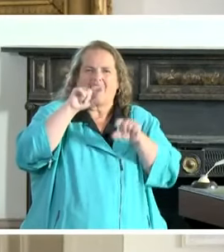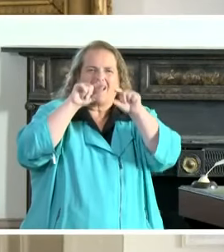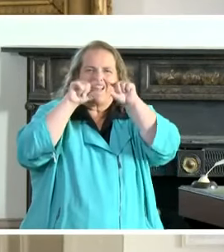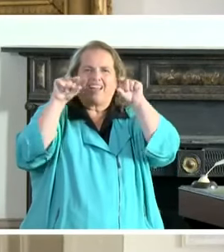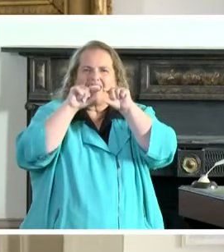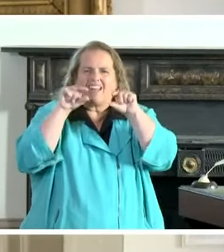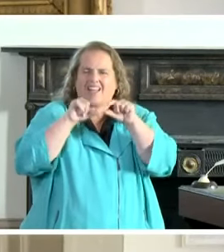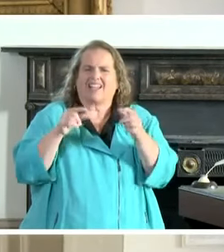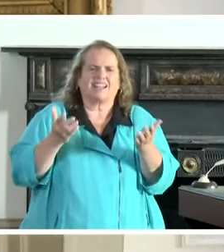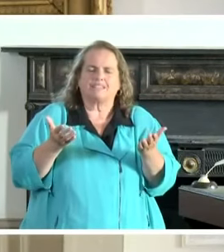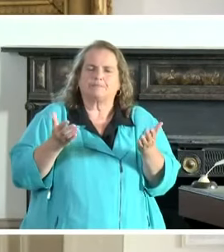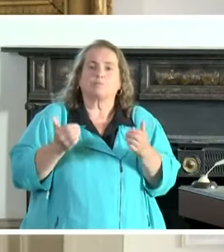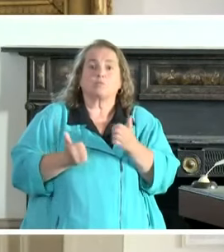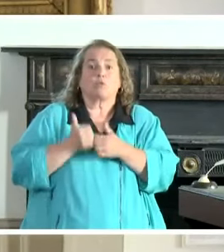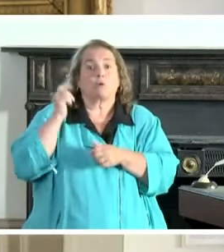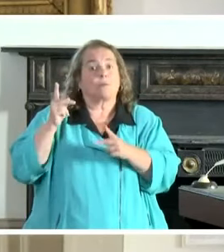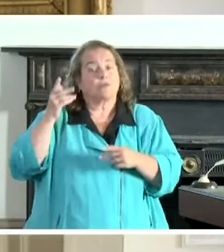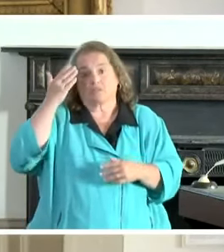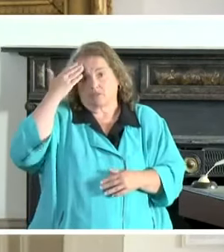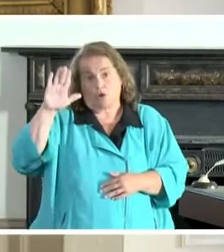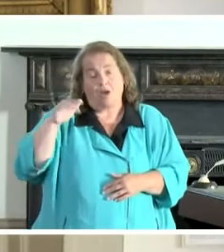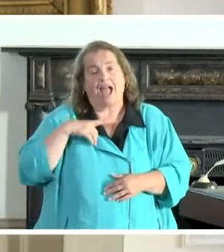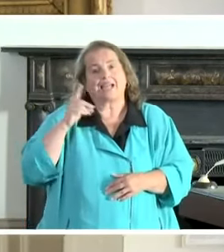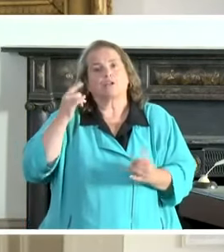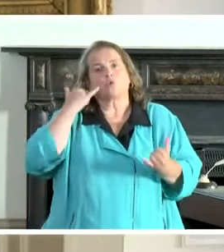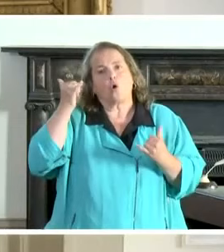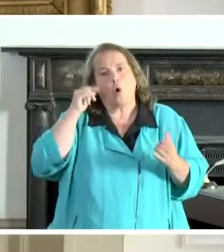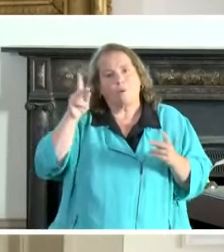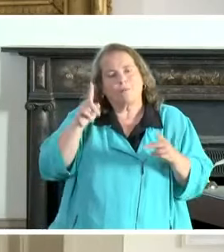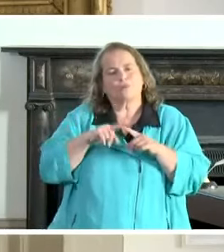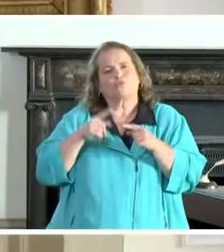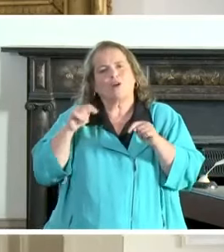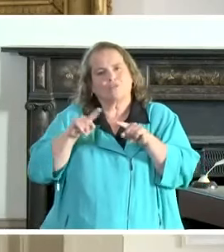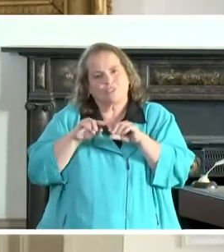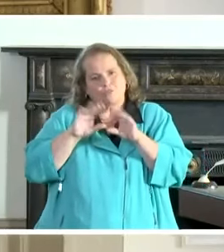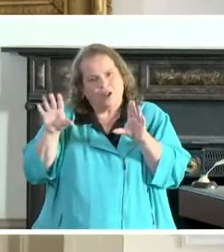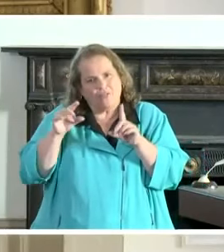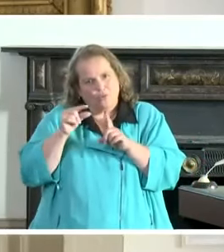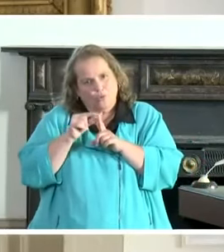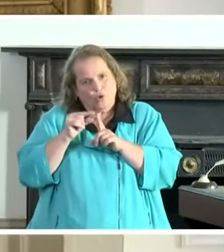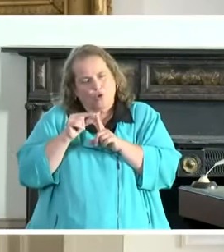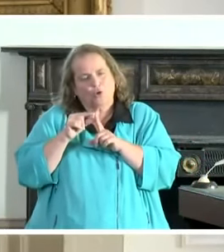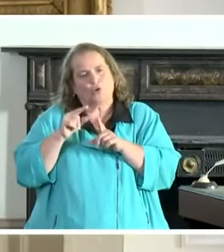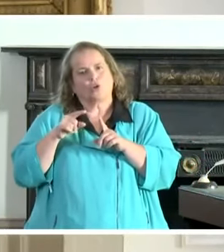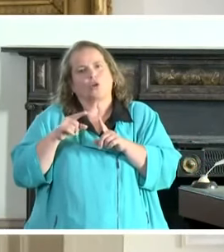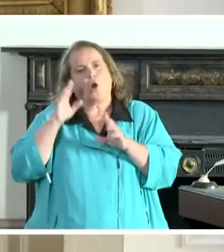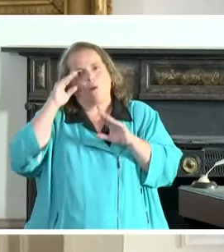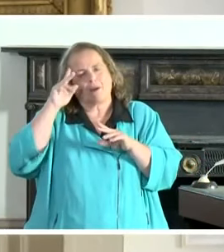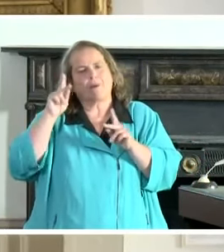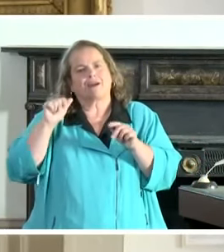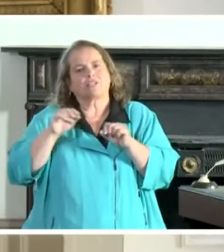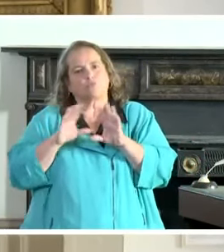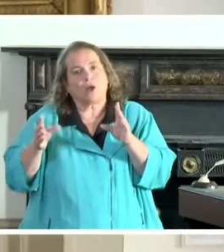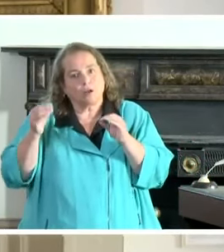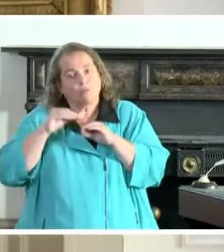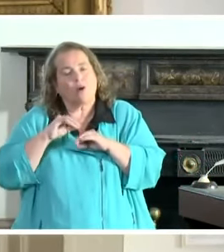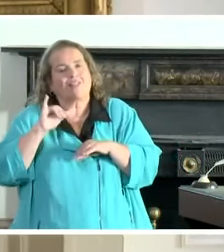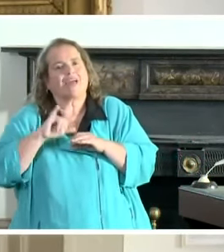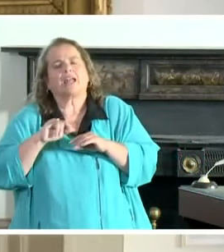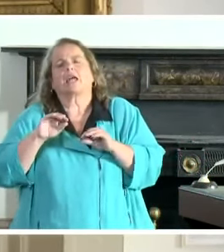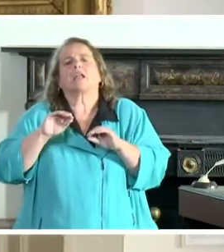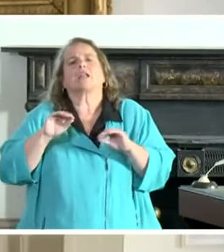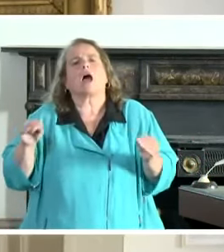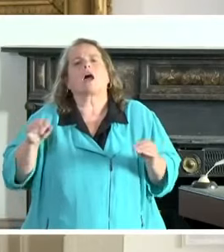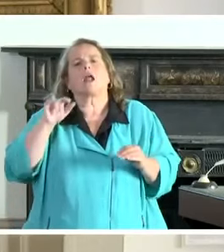I made some calls to different folks to try to spread the word, mainly regional folks hoping they could spread it further, is that none of